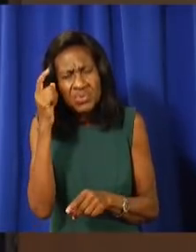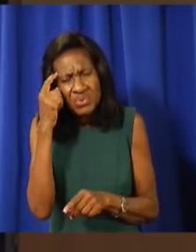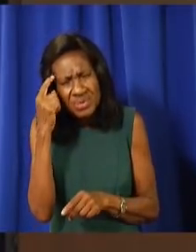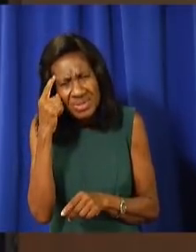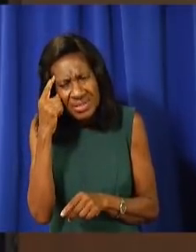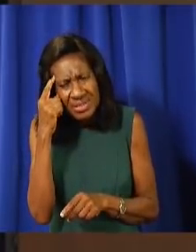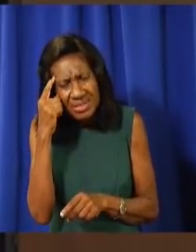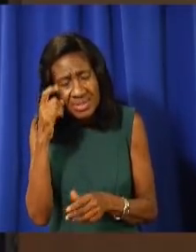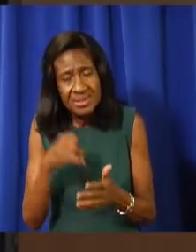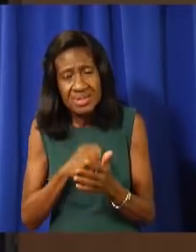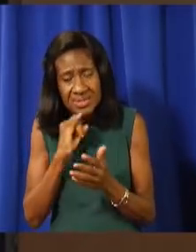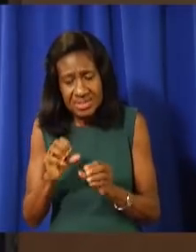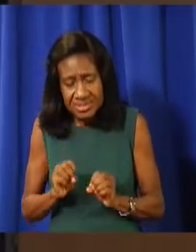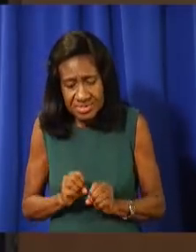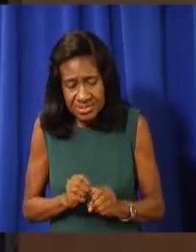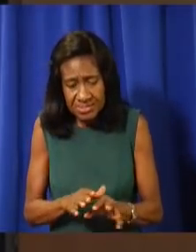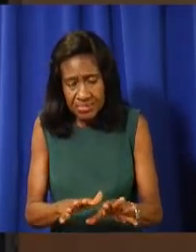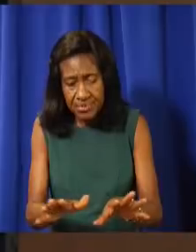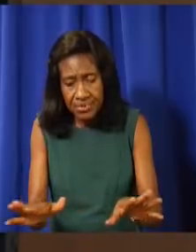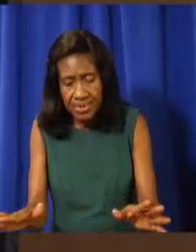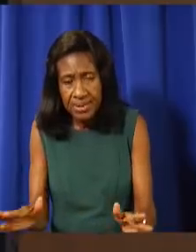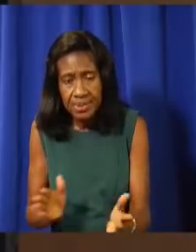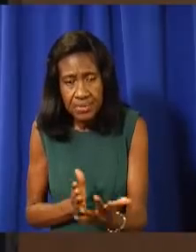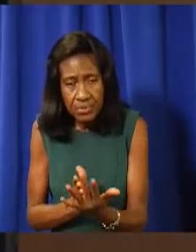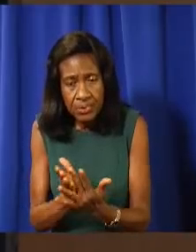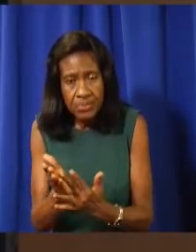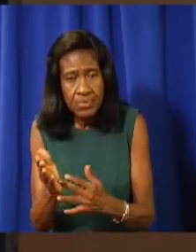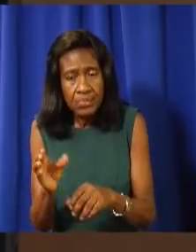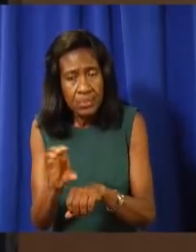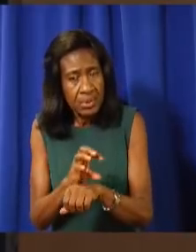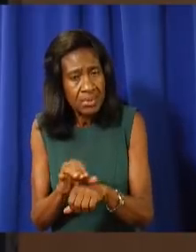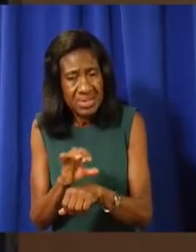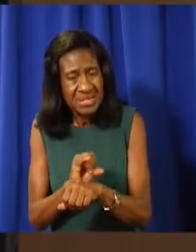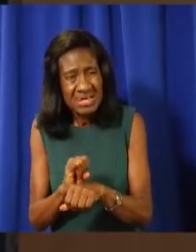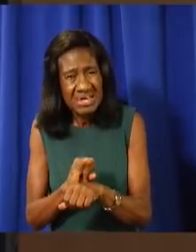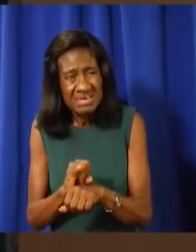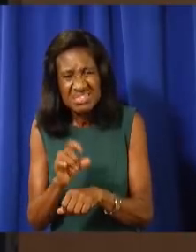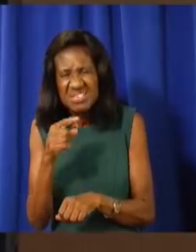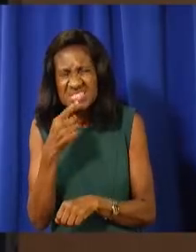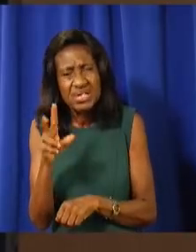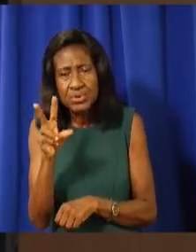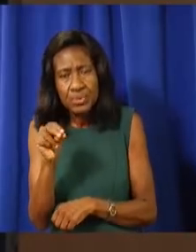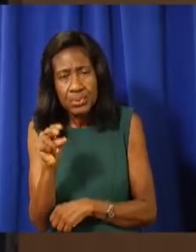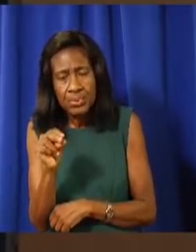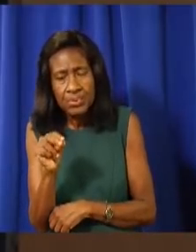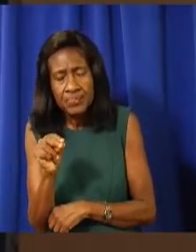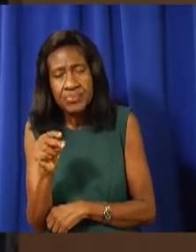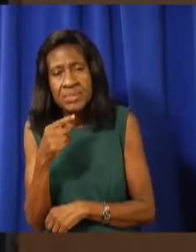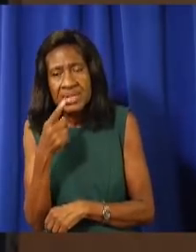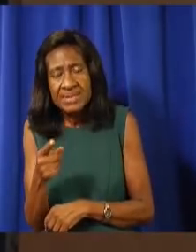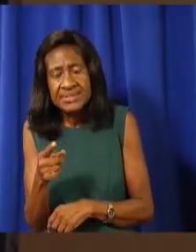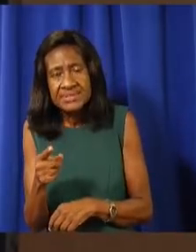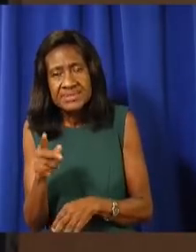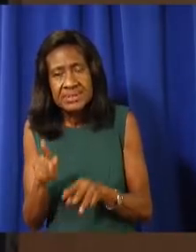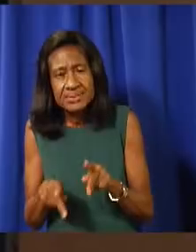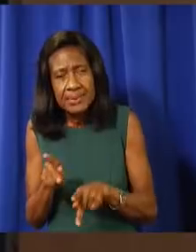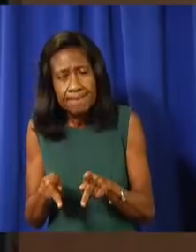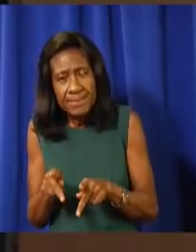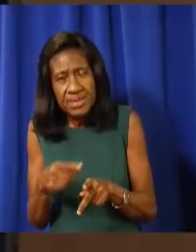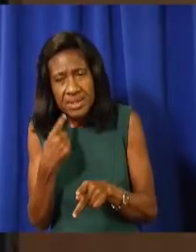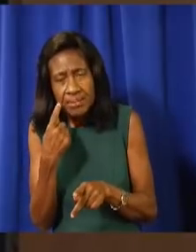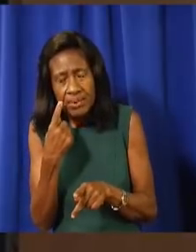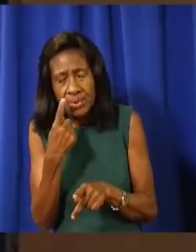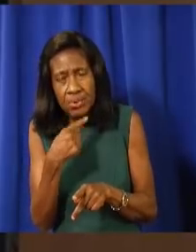As you know, we will continue to do our surveillance, our screening. We have not have patients with symptoms that come to the hospital and be tested and test positive.